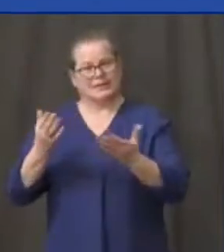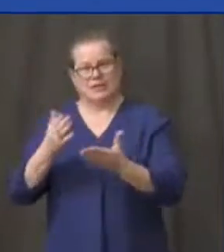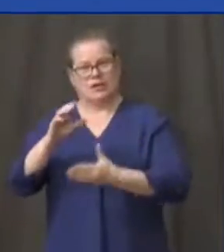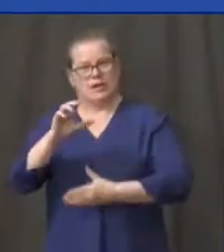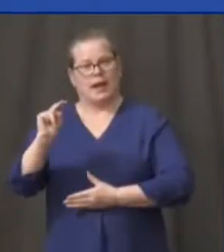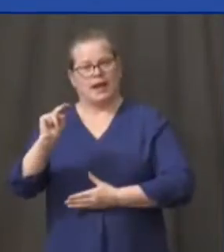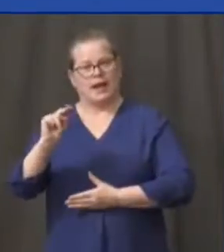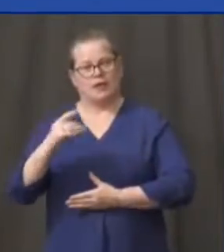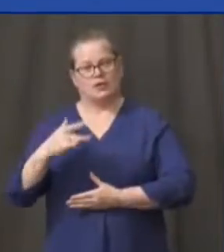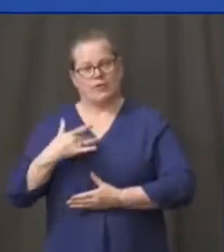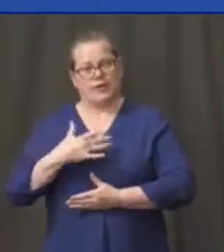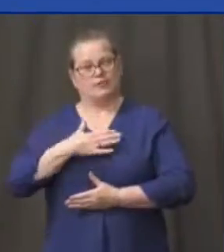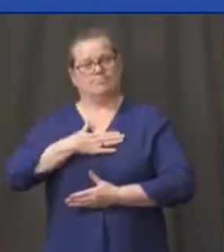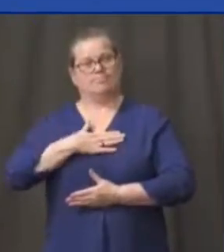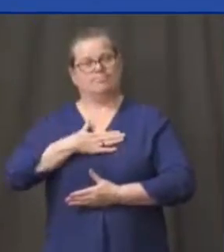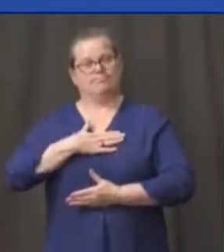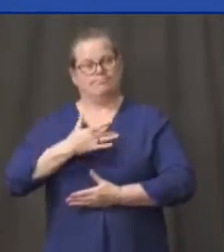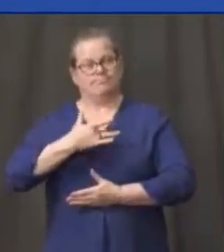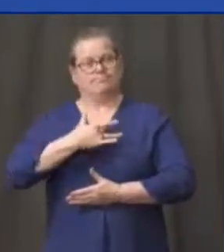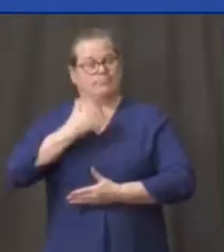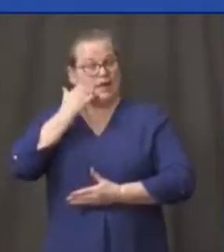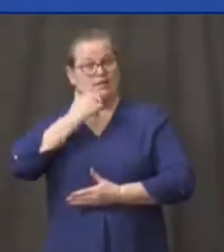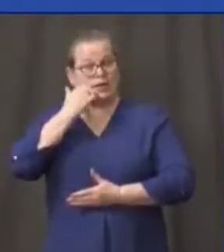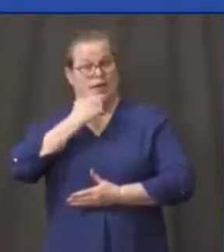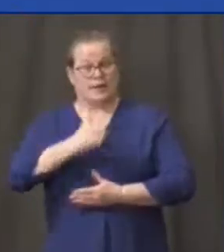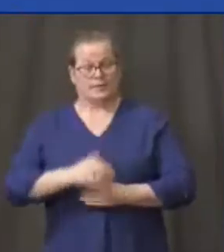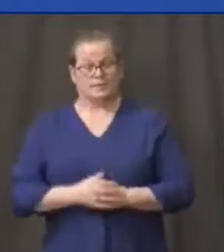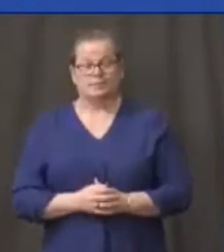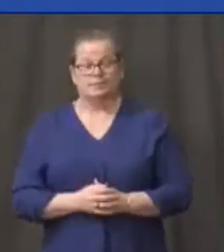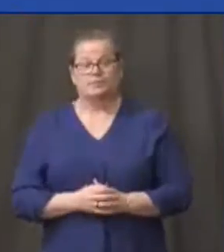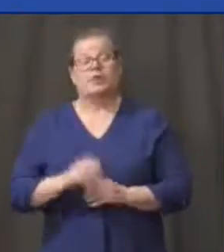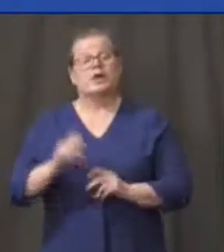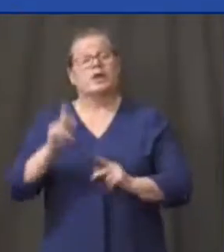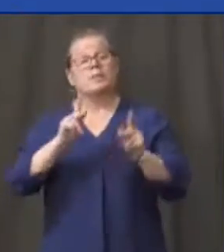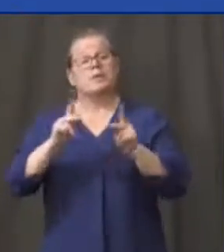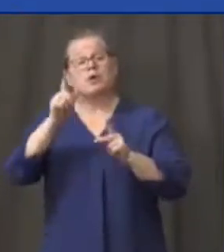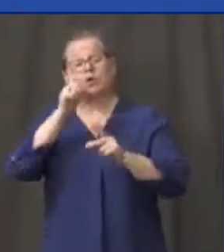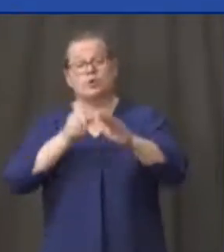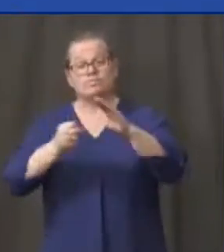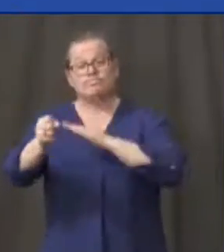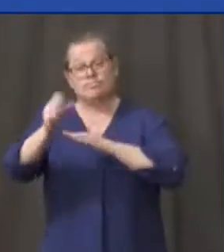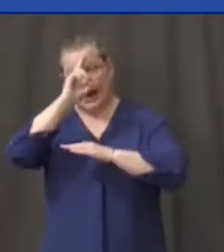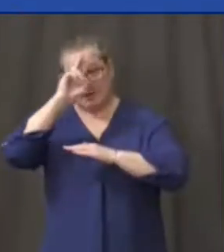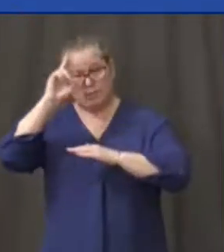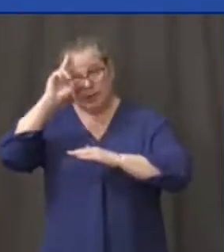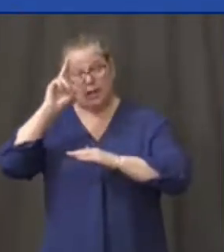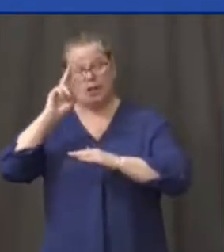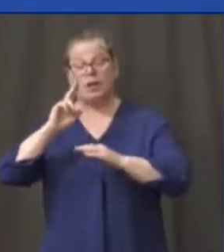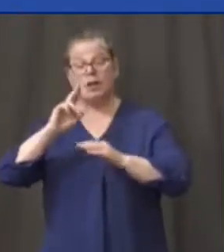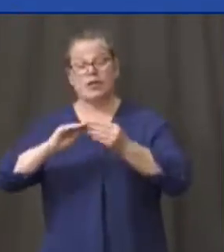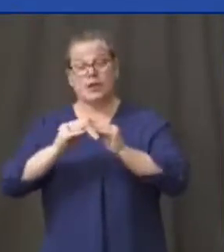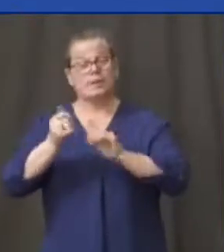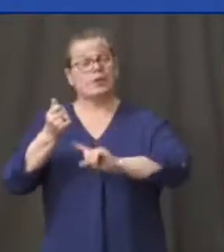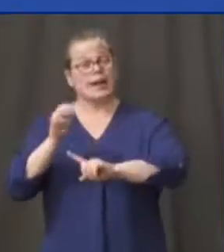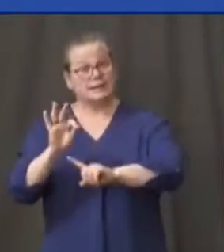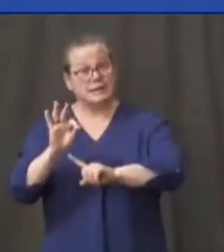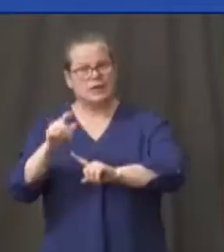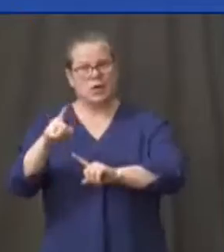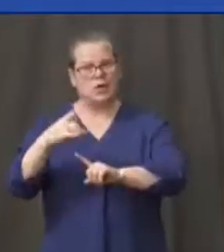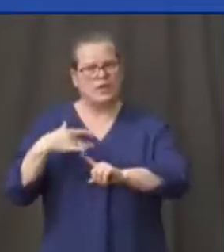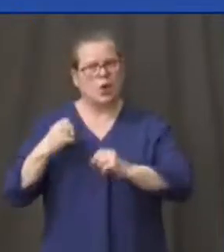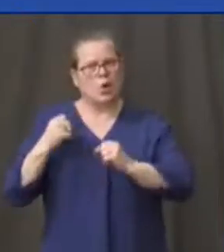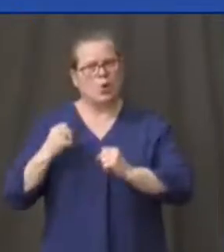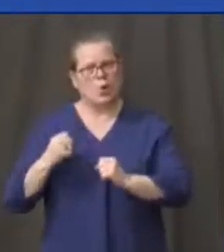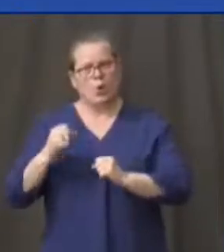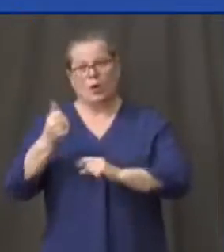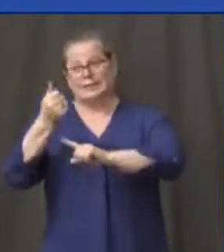In terms of hospitalizations, the number is 19. And before we say, oh, right, that's great. That number continues